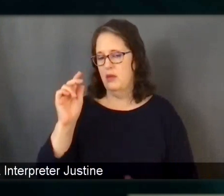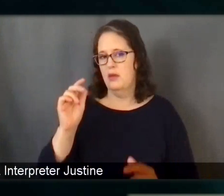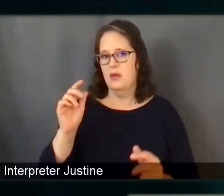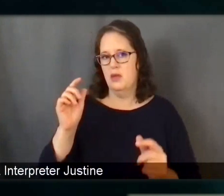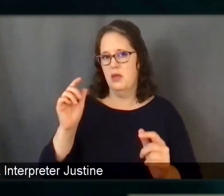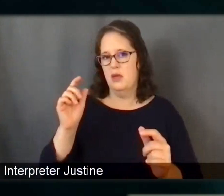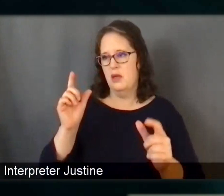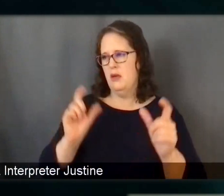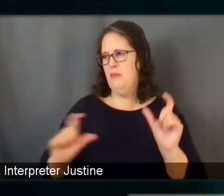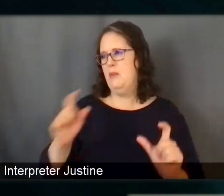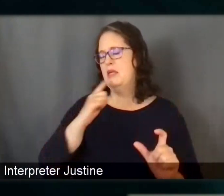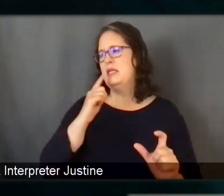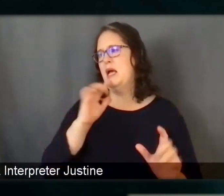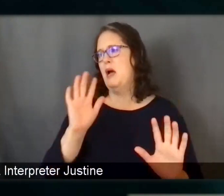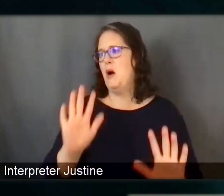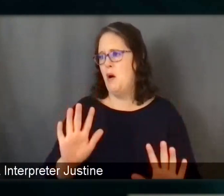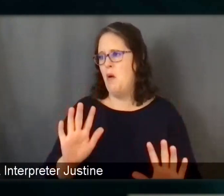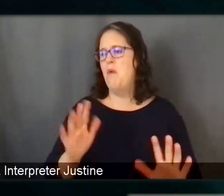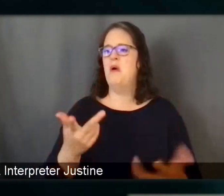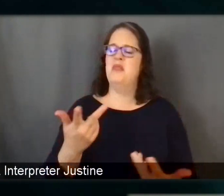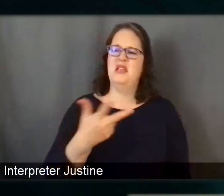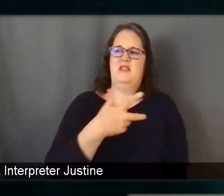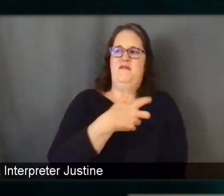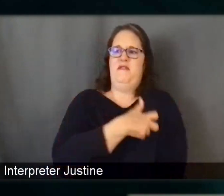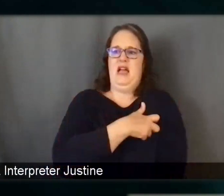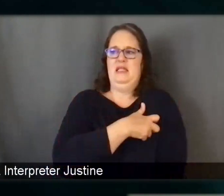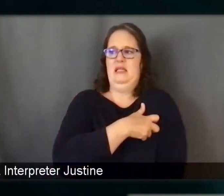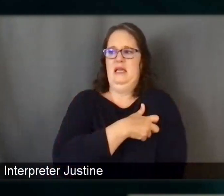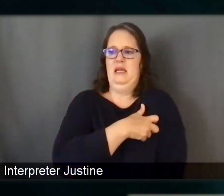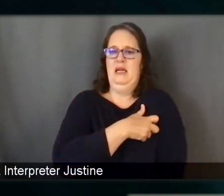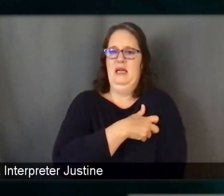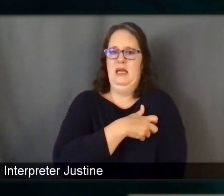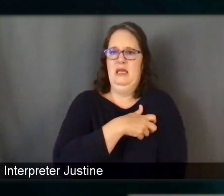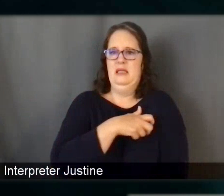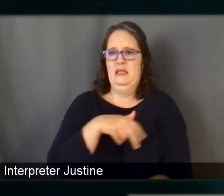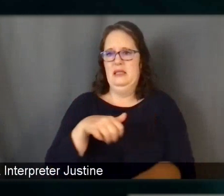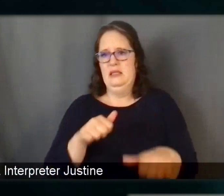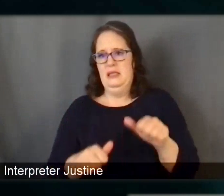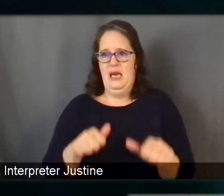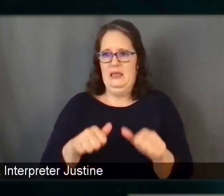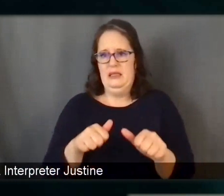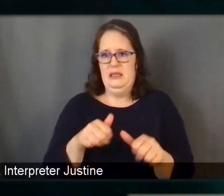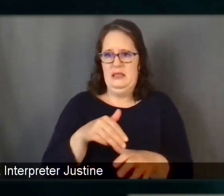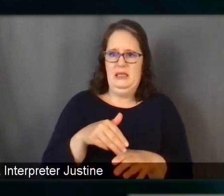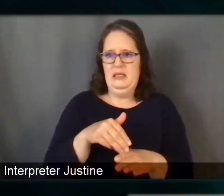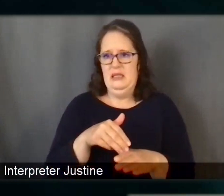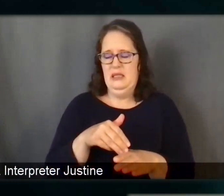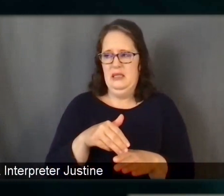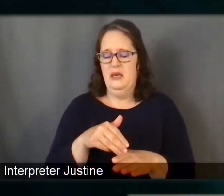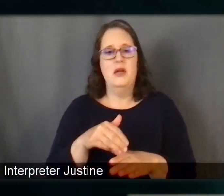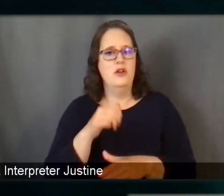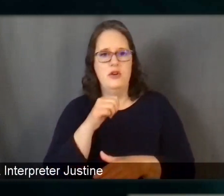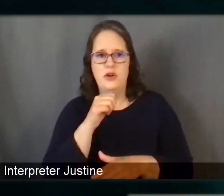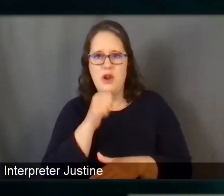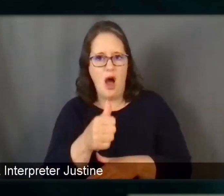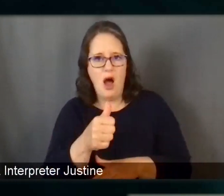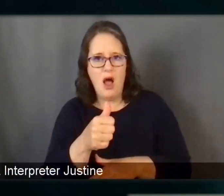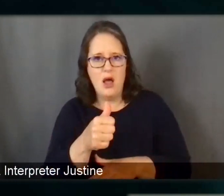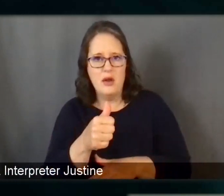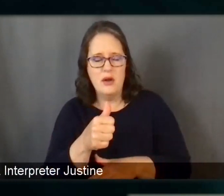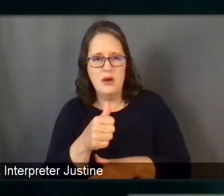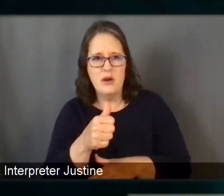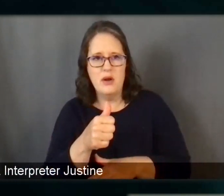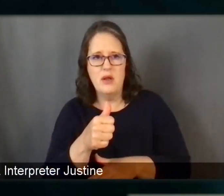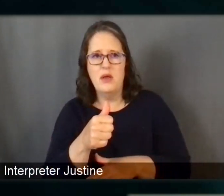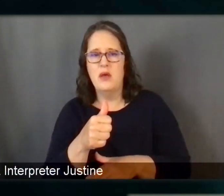due to vaccine hesitancy, as opposed to vaccine access and ability to get the vaccine. In